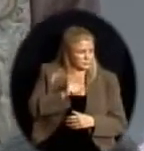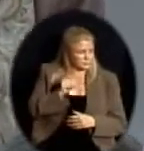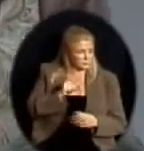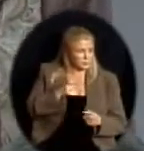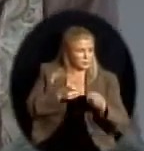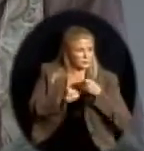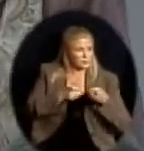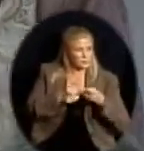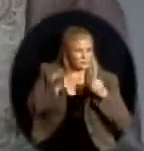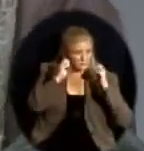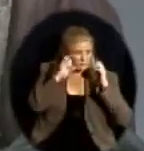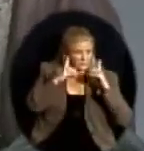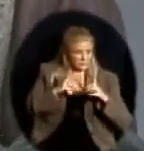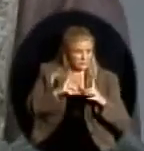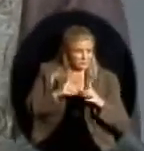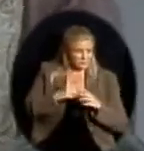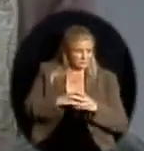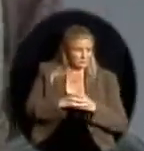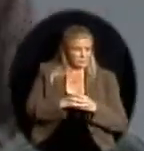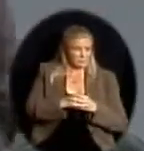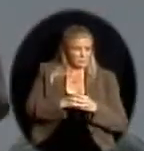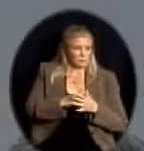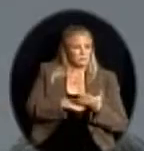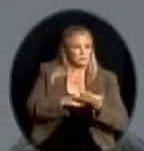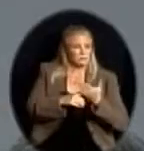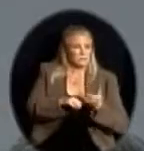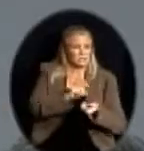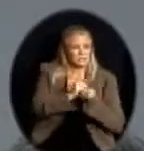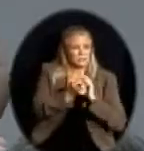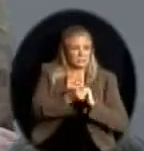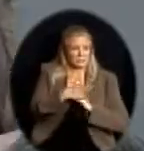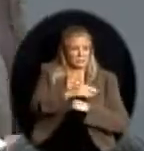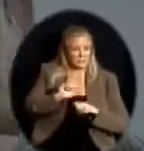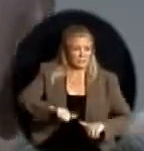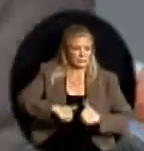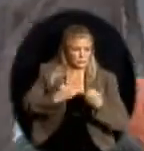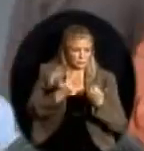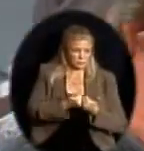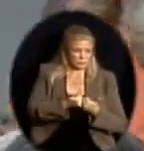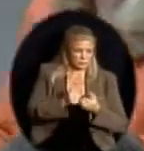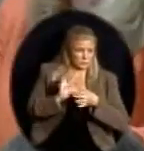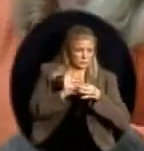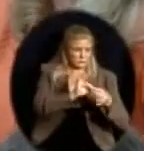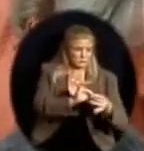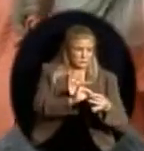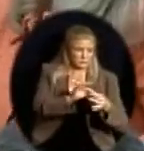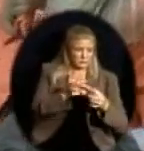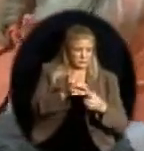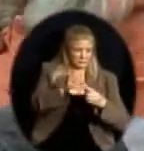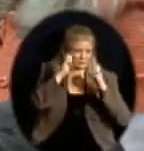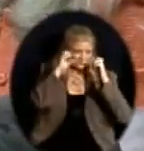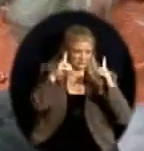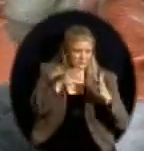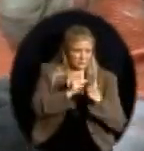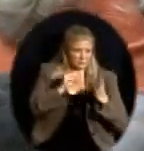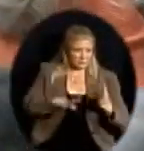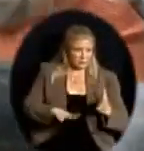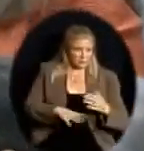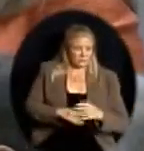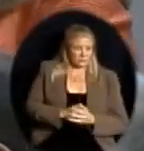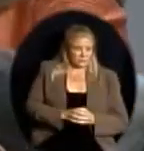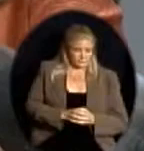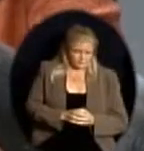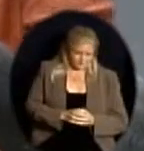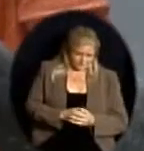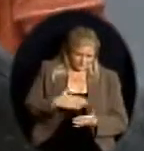about some of the changes and challenges related to testing our special education students. Good evening. In a similar vein of